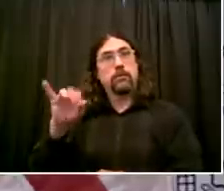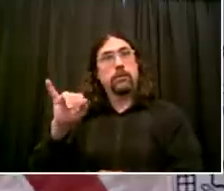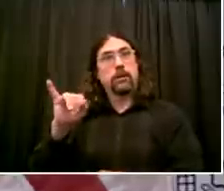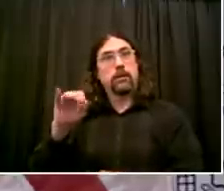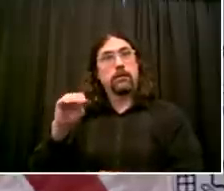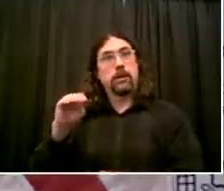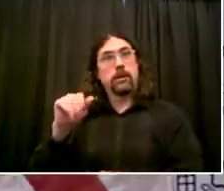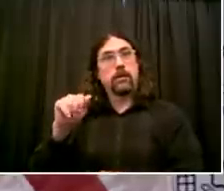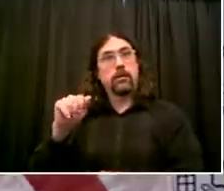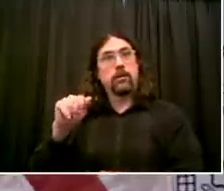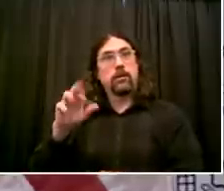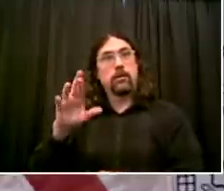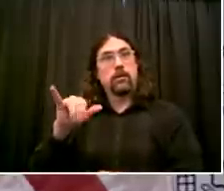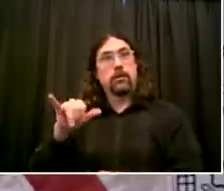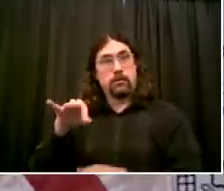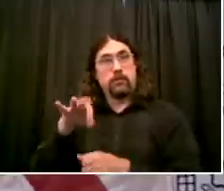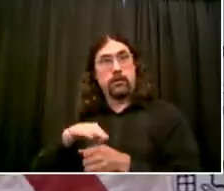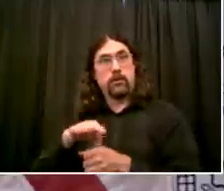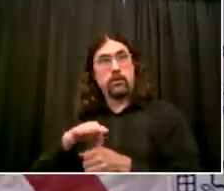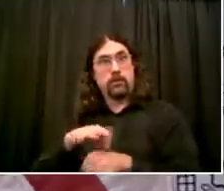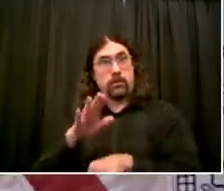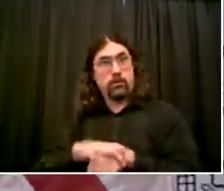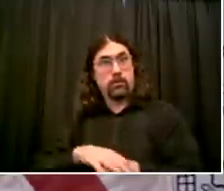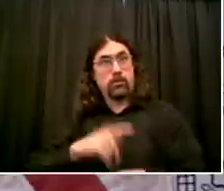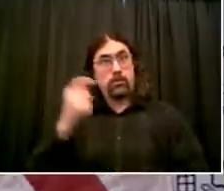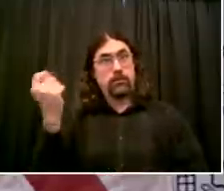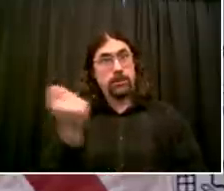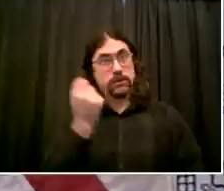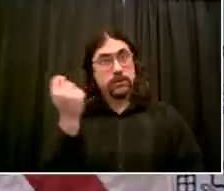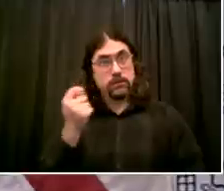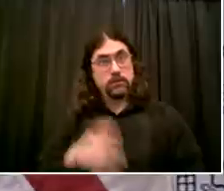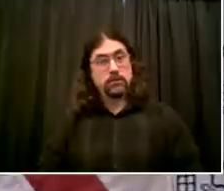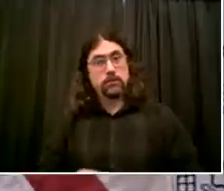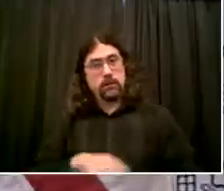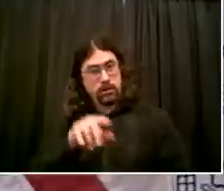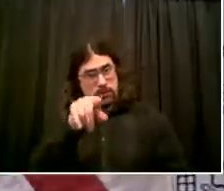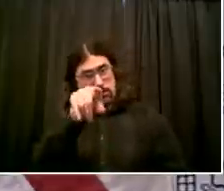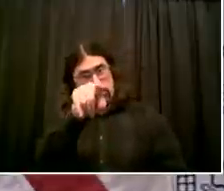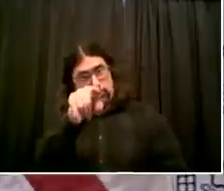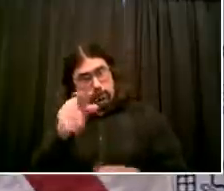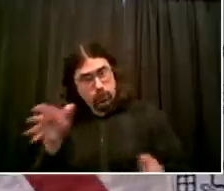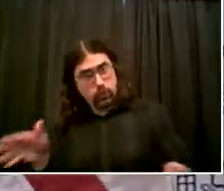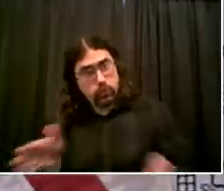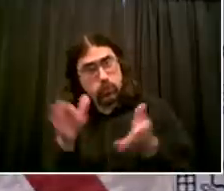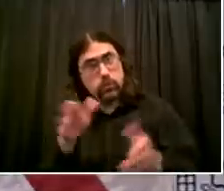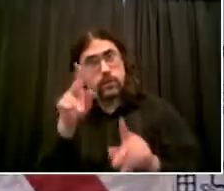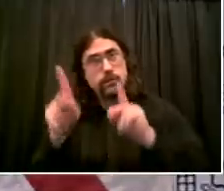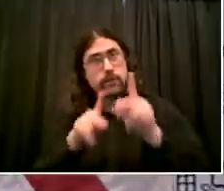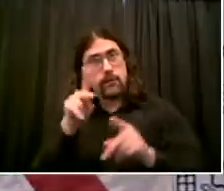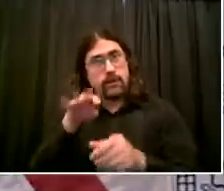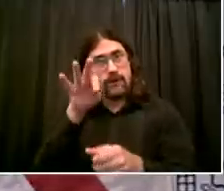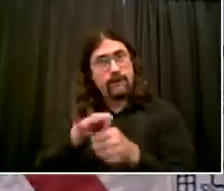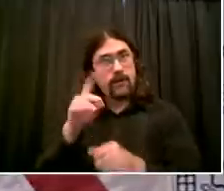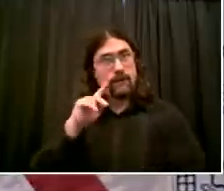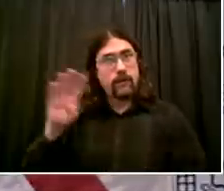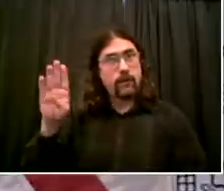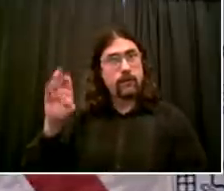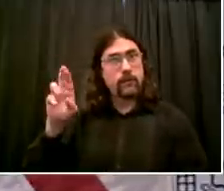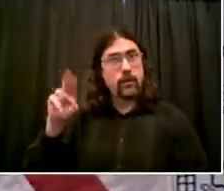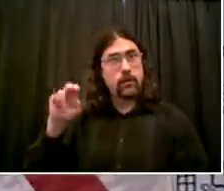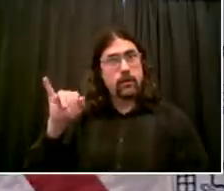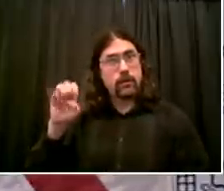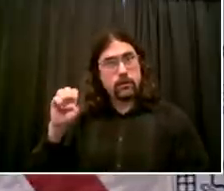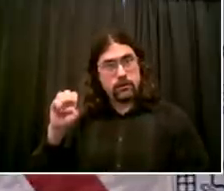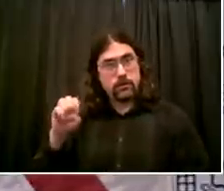or has the reality changed for you, given all that's going on in the country? Is that still your recommendation? No, look, I